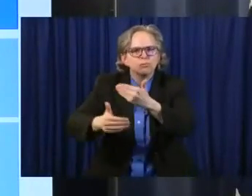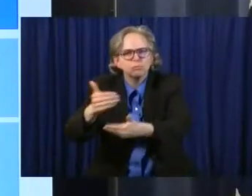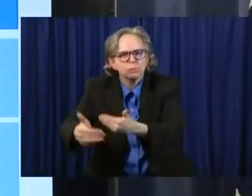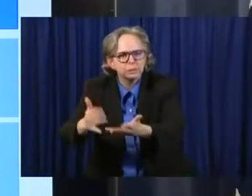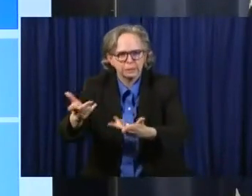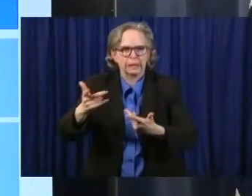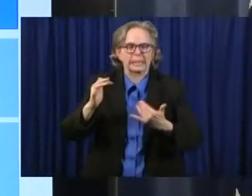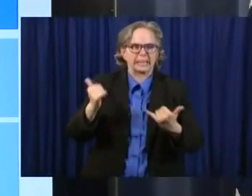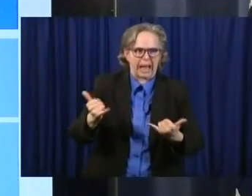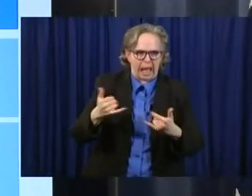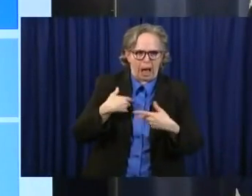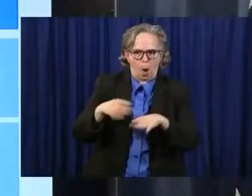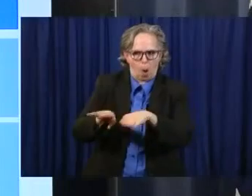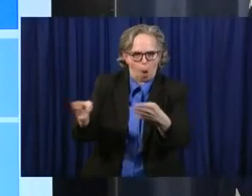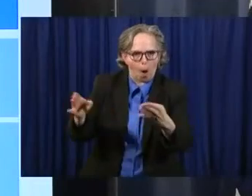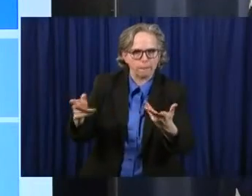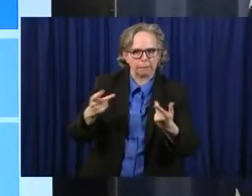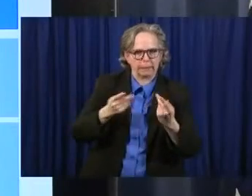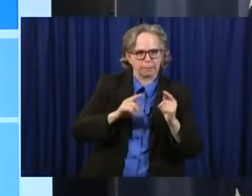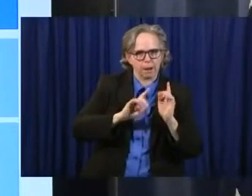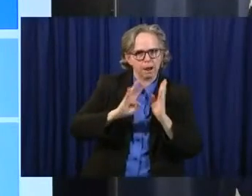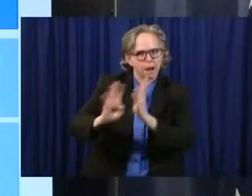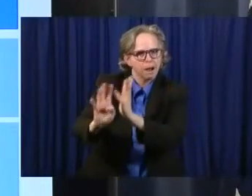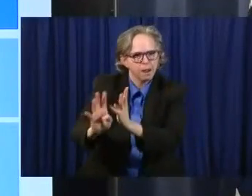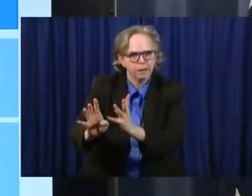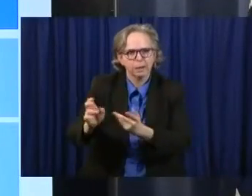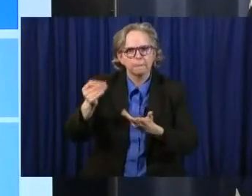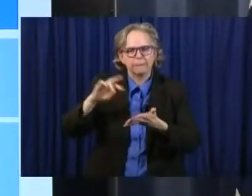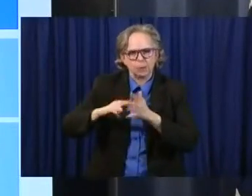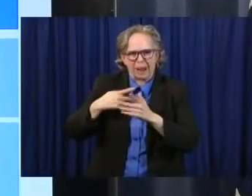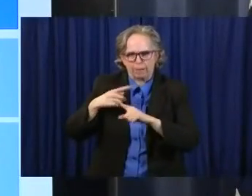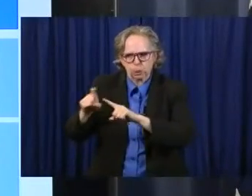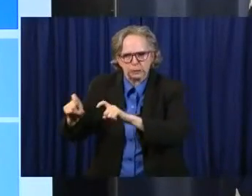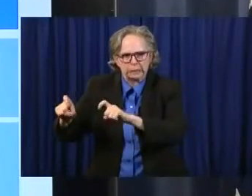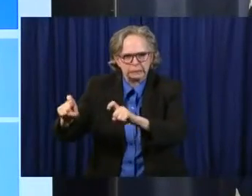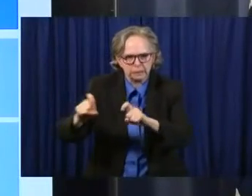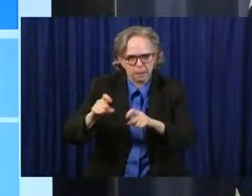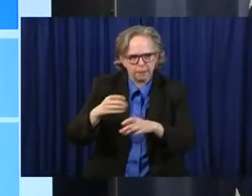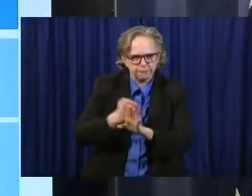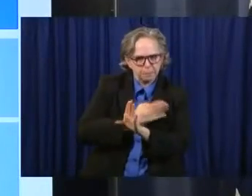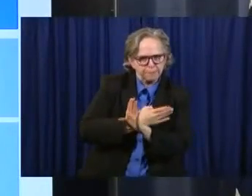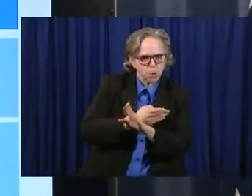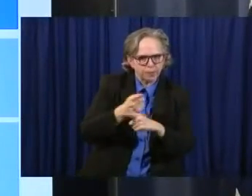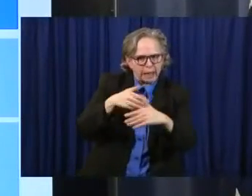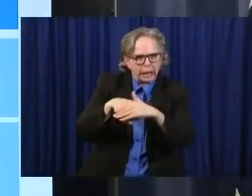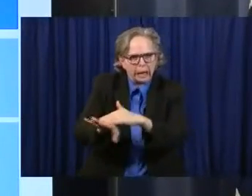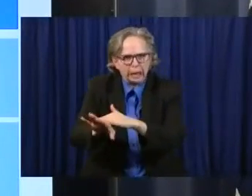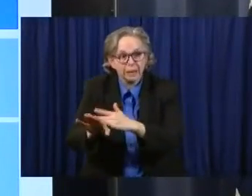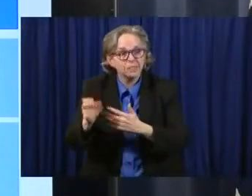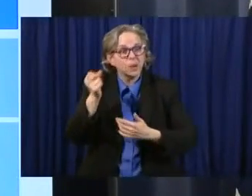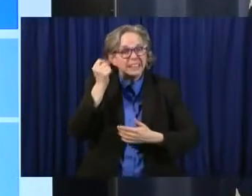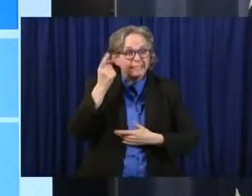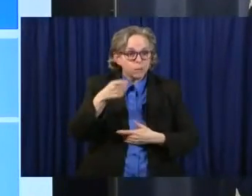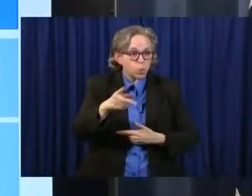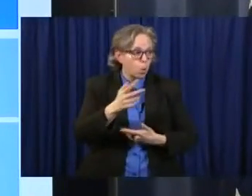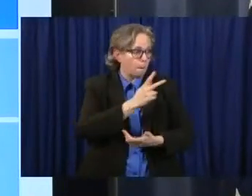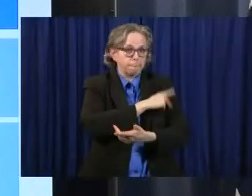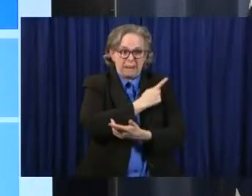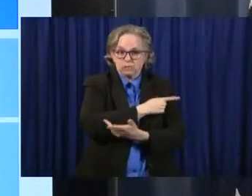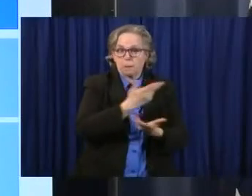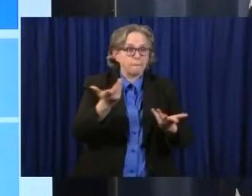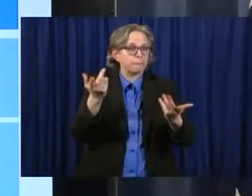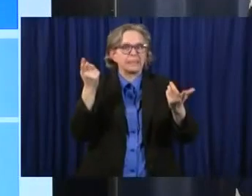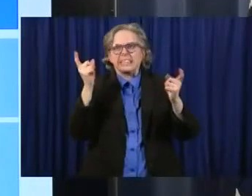folks coming in. They'll often do that testing for you. If you're a patient coming for a procedure, you'll probably get that testing done